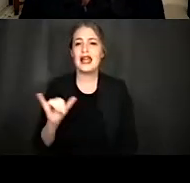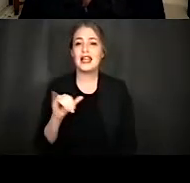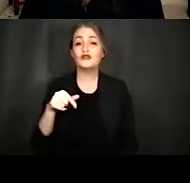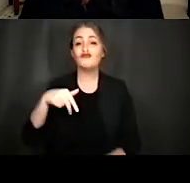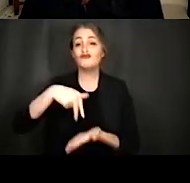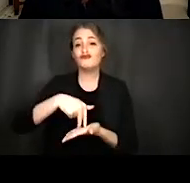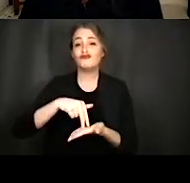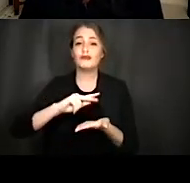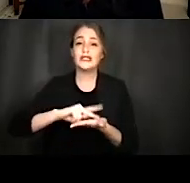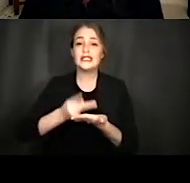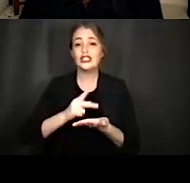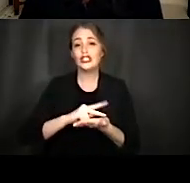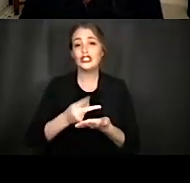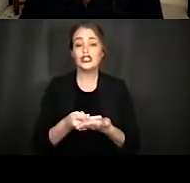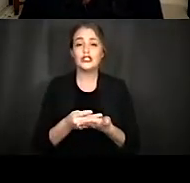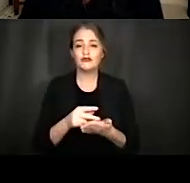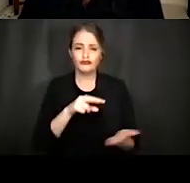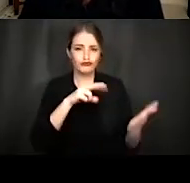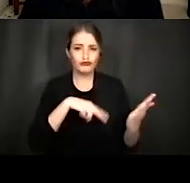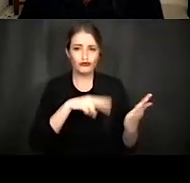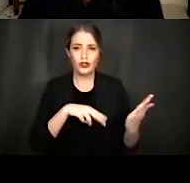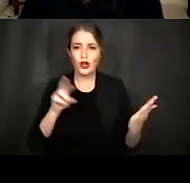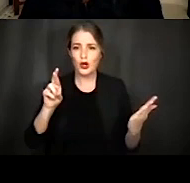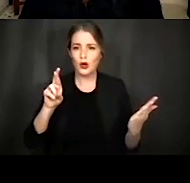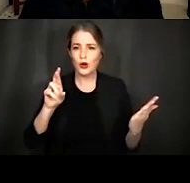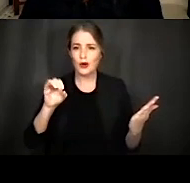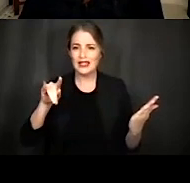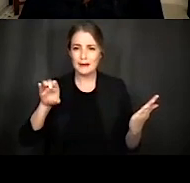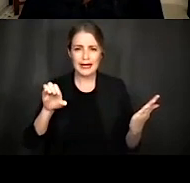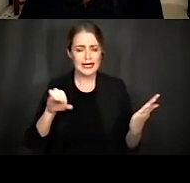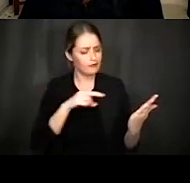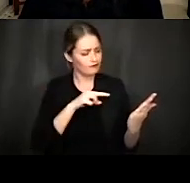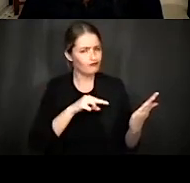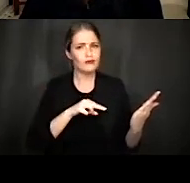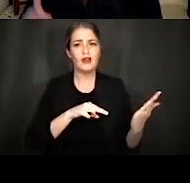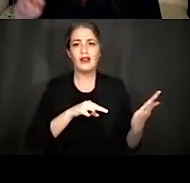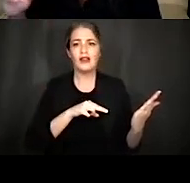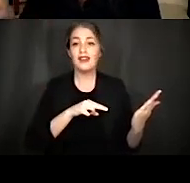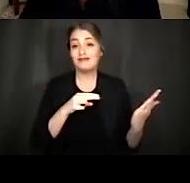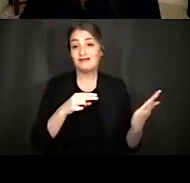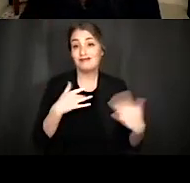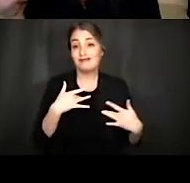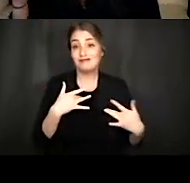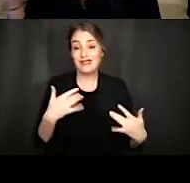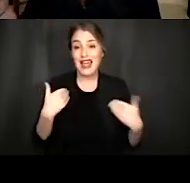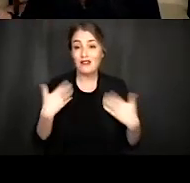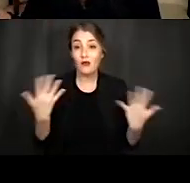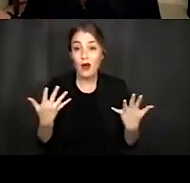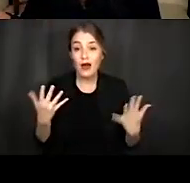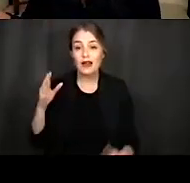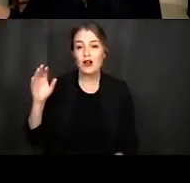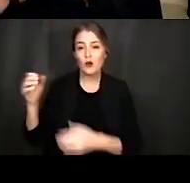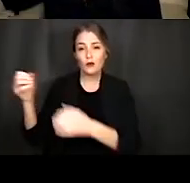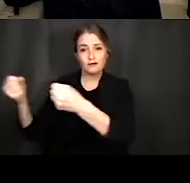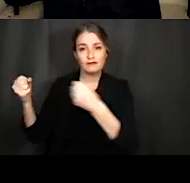quietly reading through a new recipe, prior to getting your hands dirty. You'll likely encounter the buzz of a fridge or a fan,